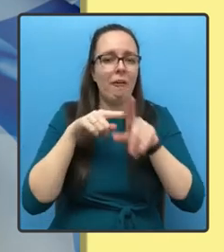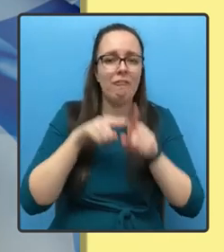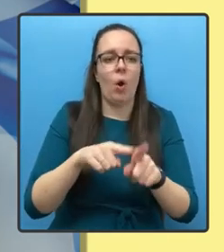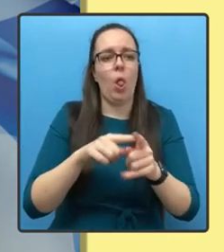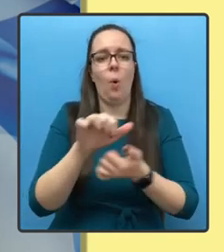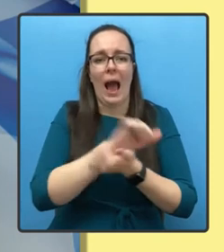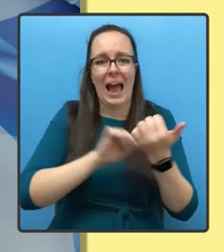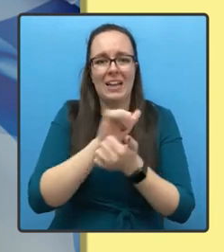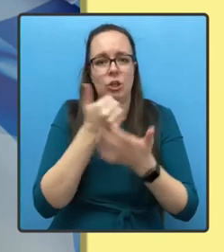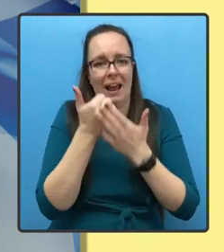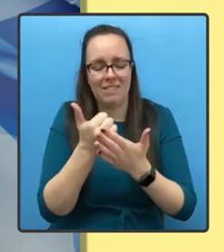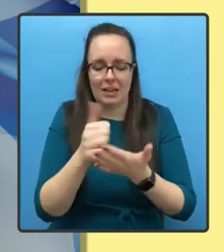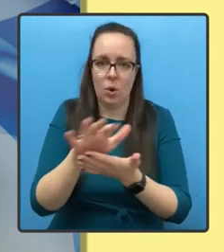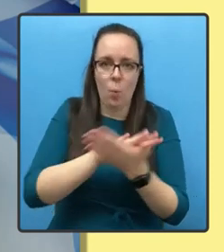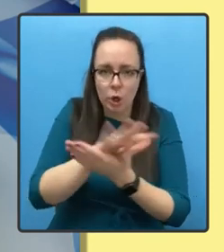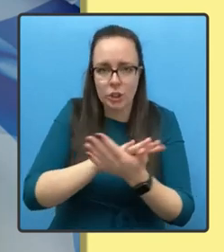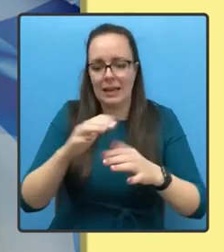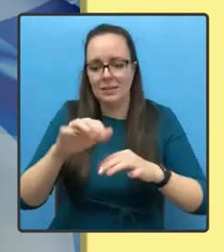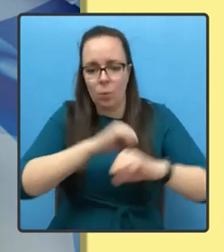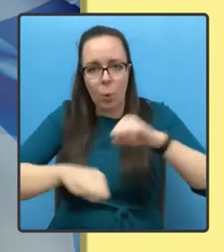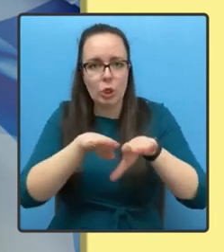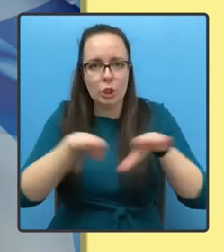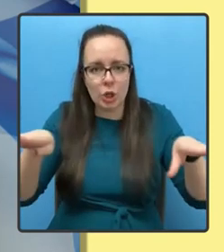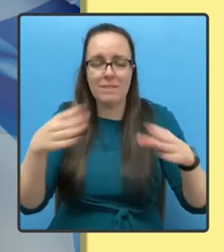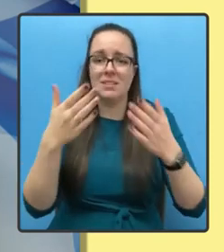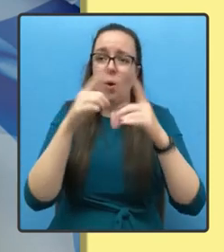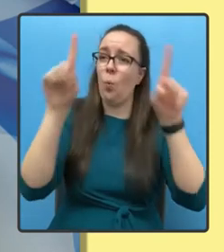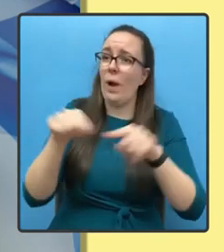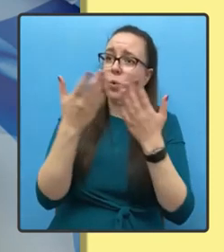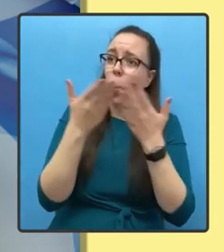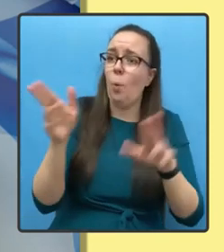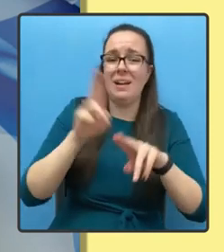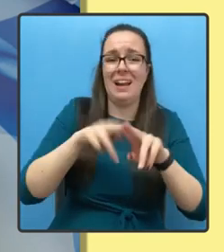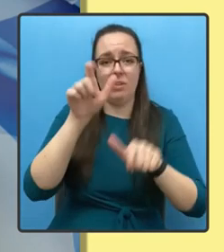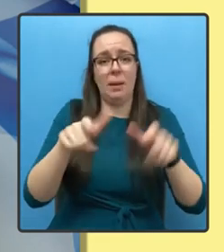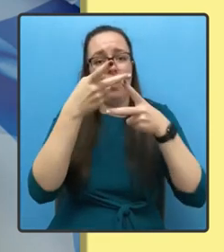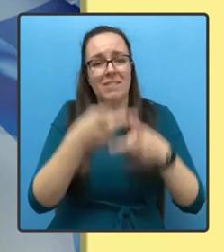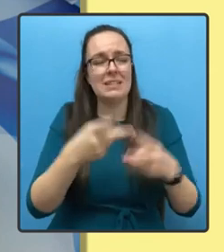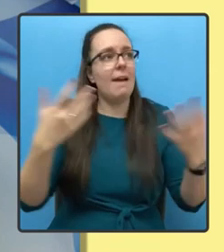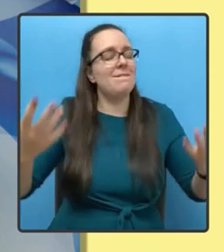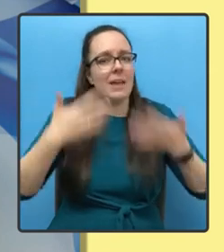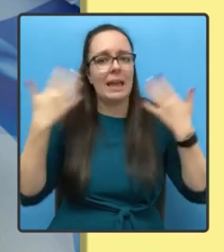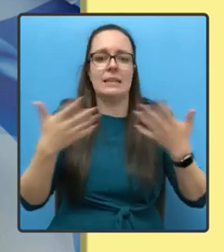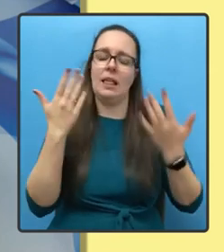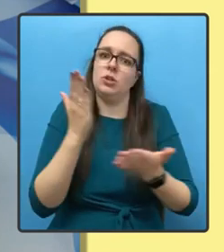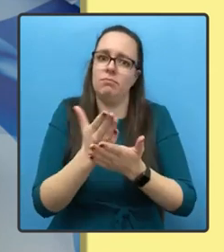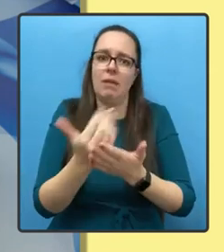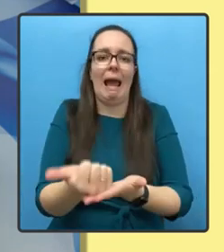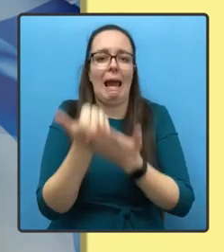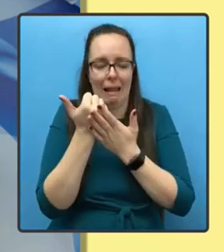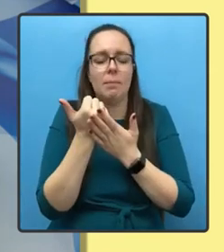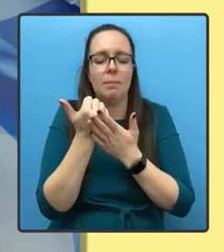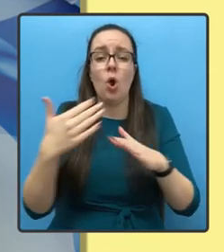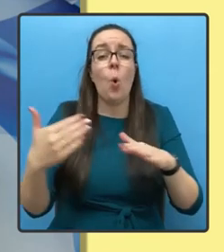surfaces. Open windows if you have people around. Ventilation really helps. Work from home if possible.